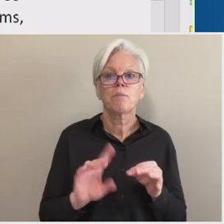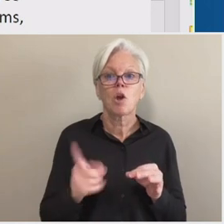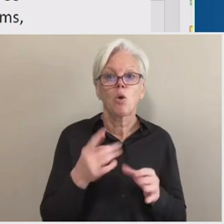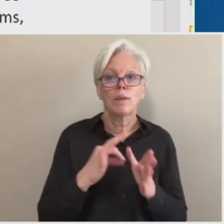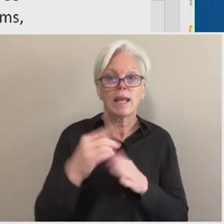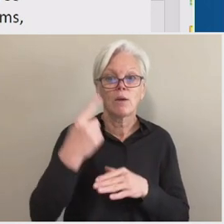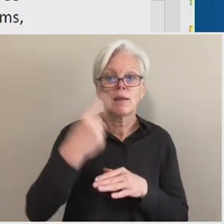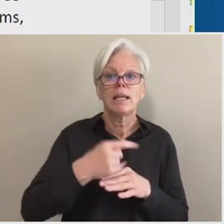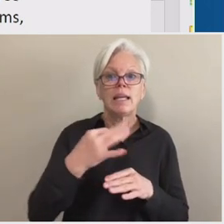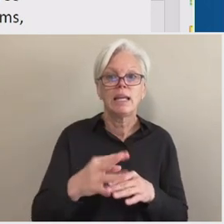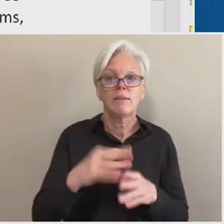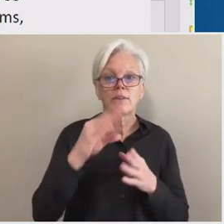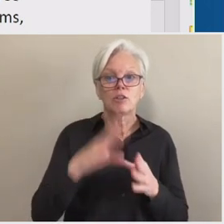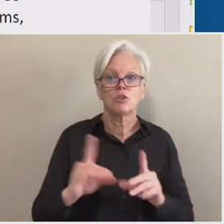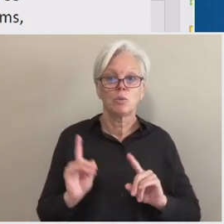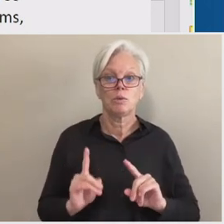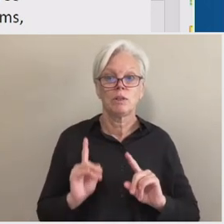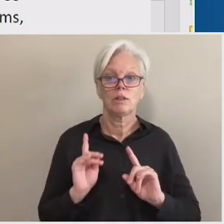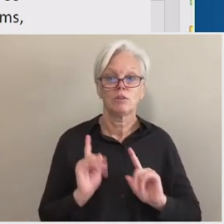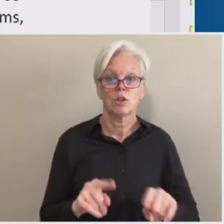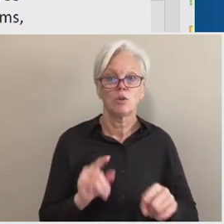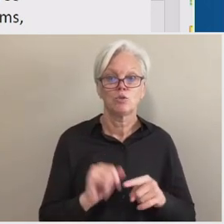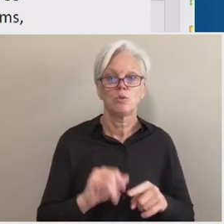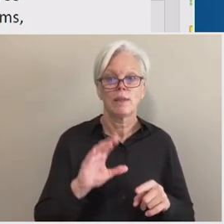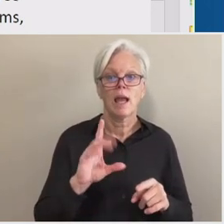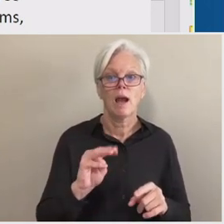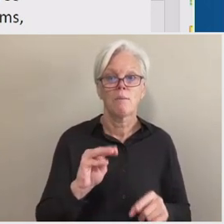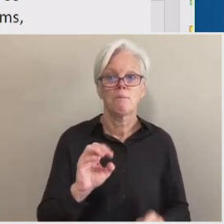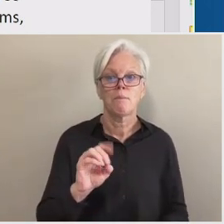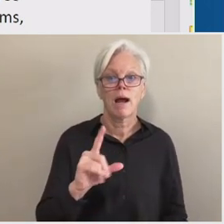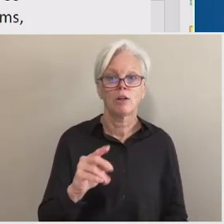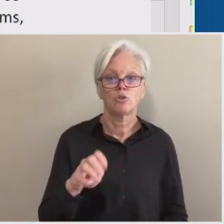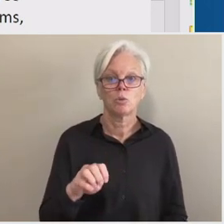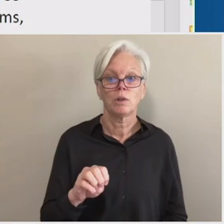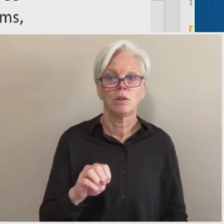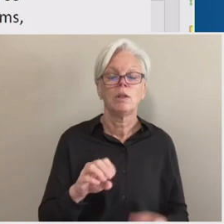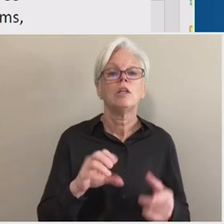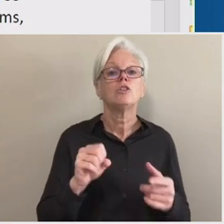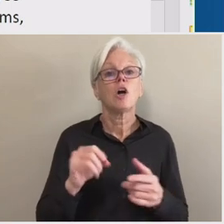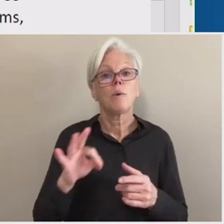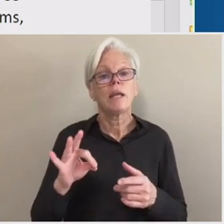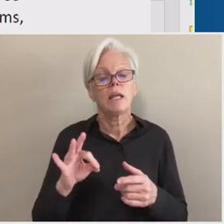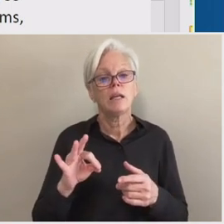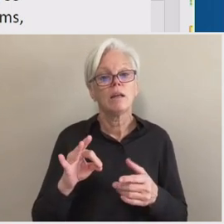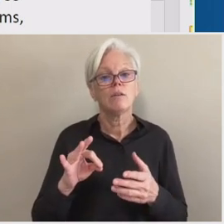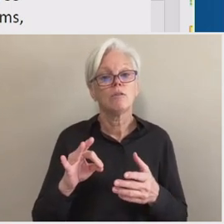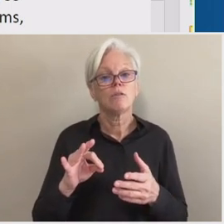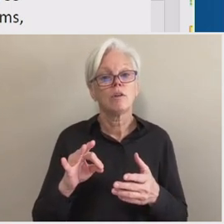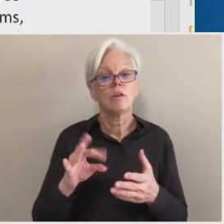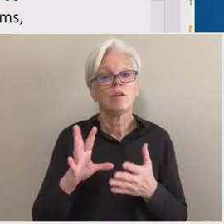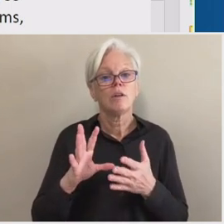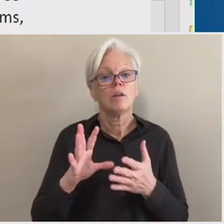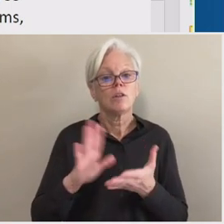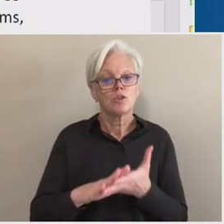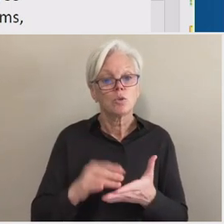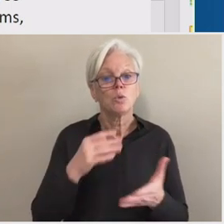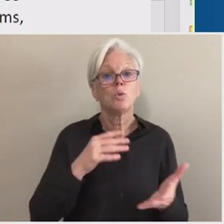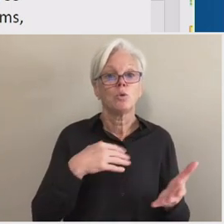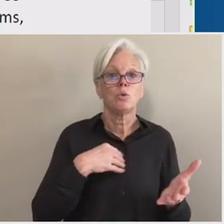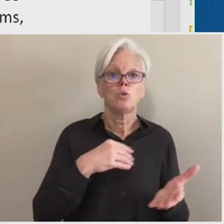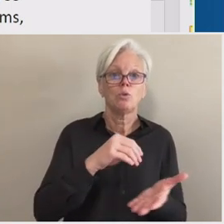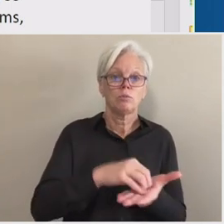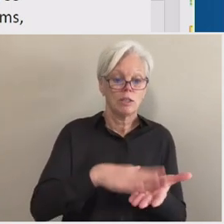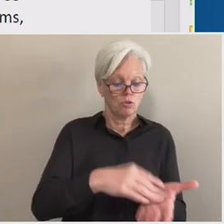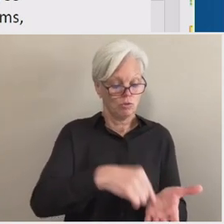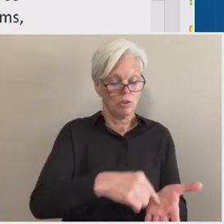student attends the module. So if the school has a record of a student's attendance of the module, then the module is